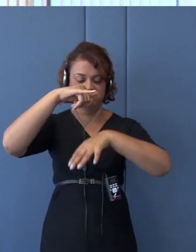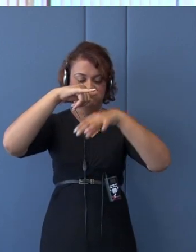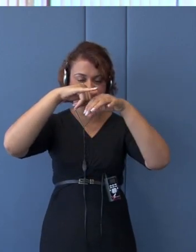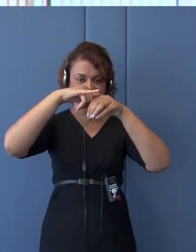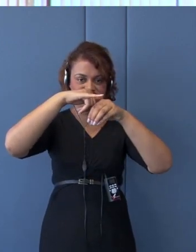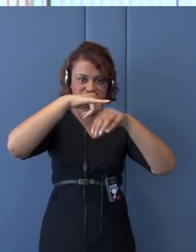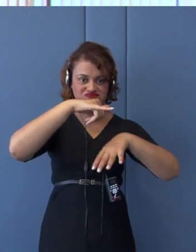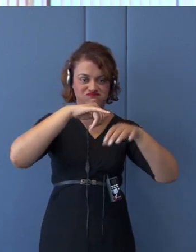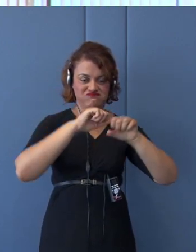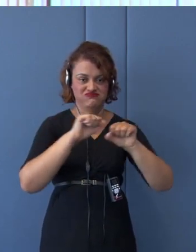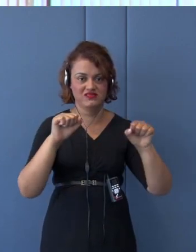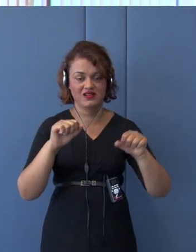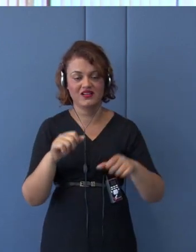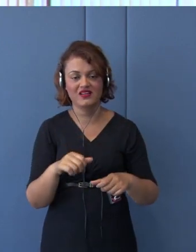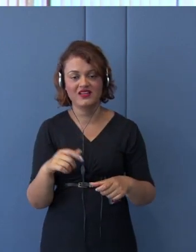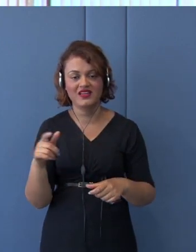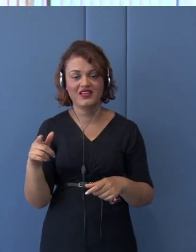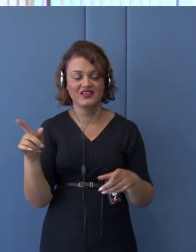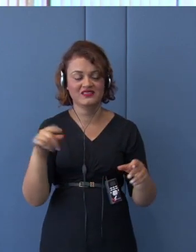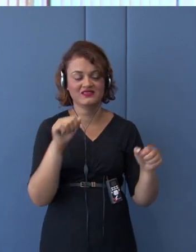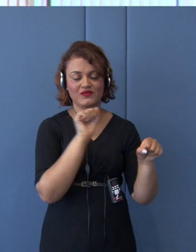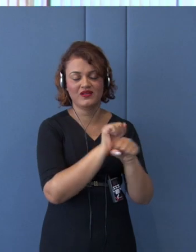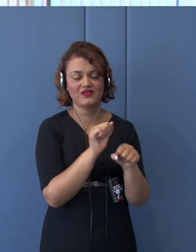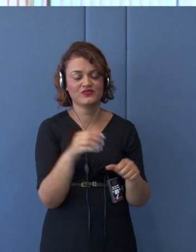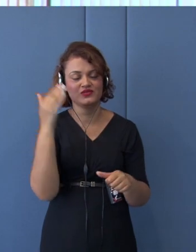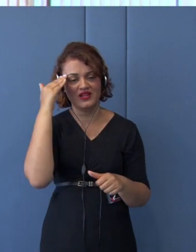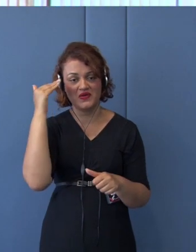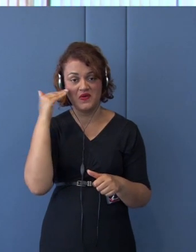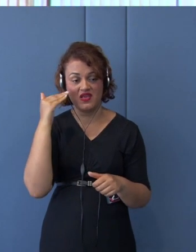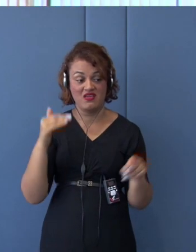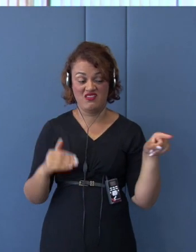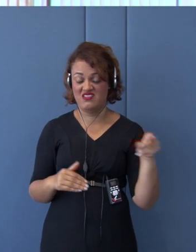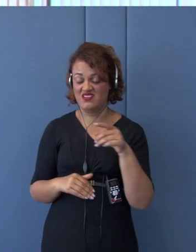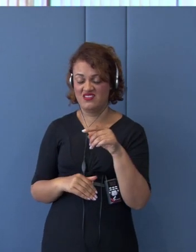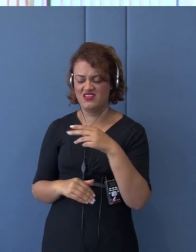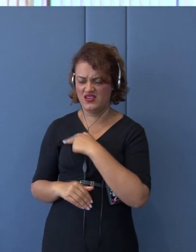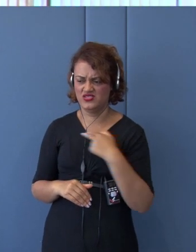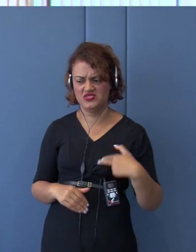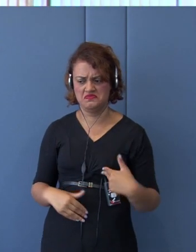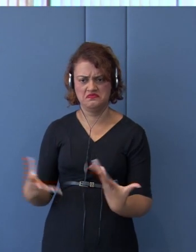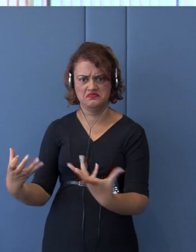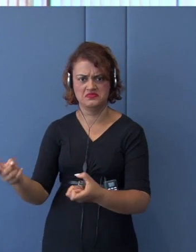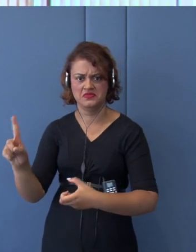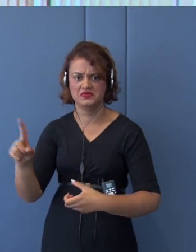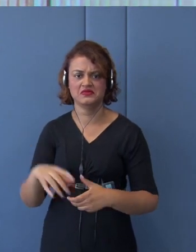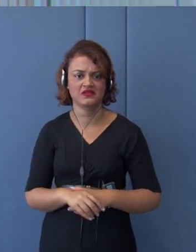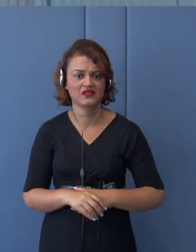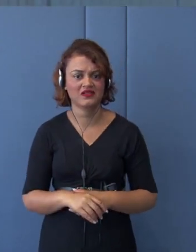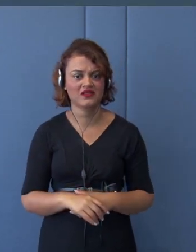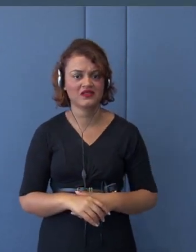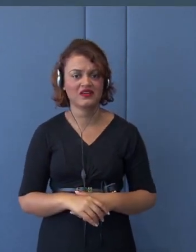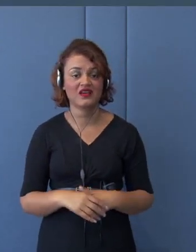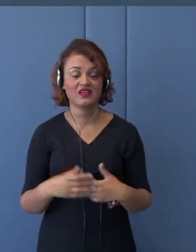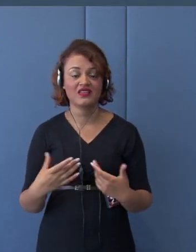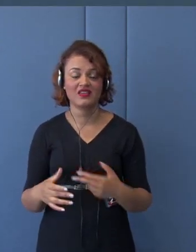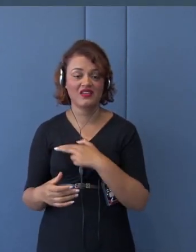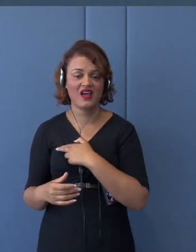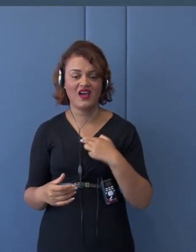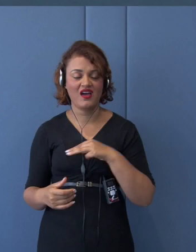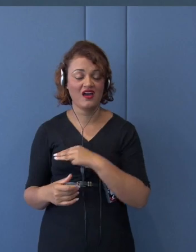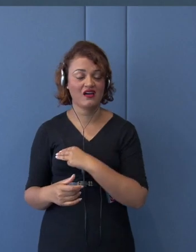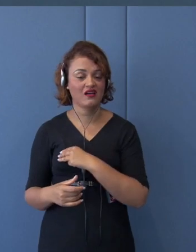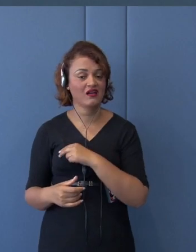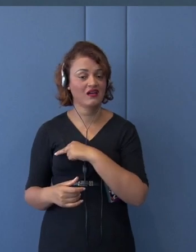Korea. And, China didn't like that. So, China took a number of sanctions against this. And,